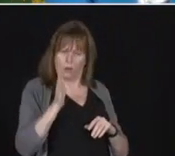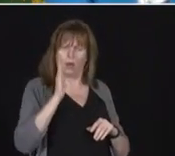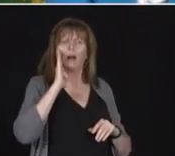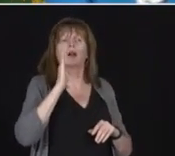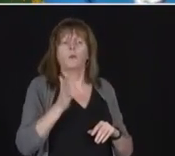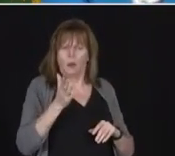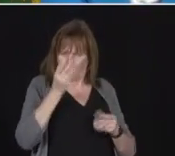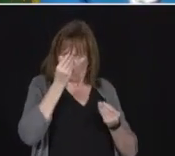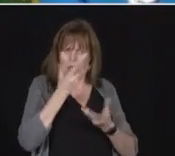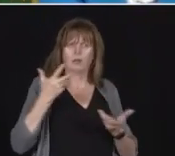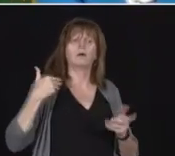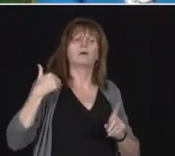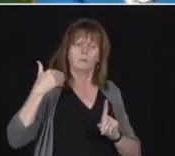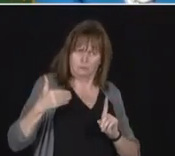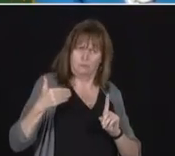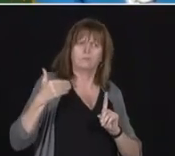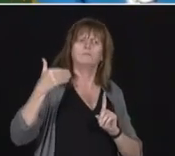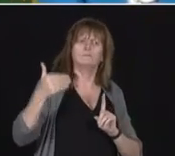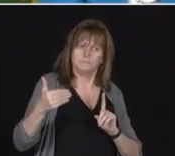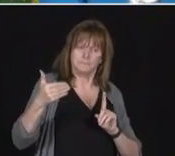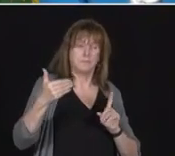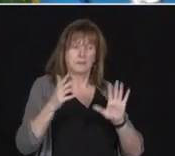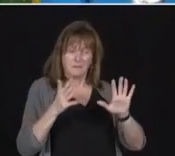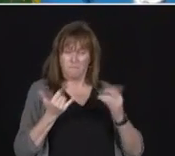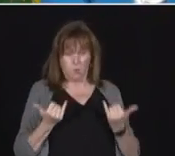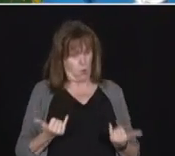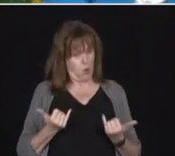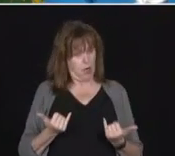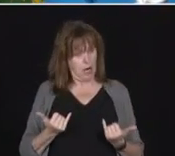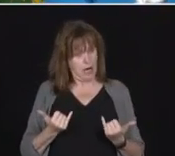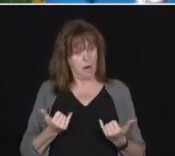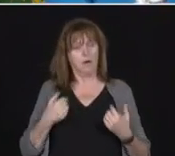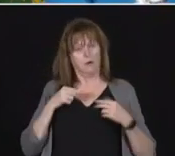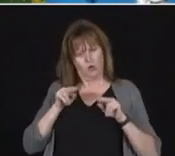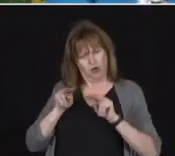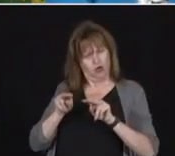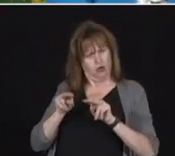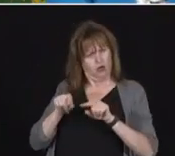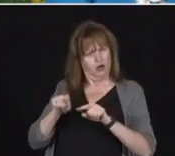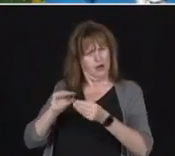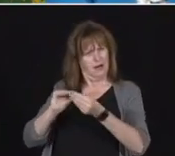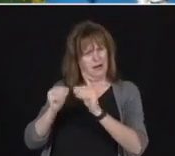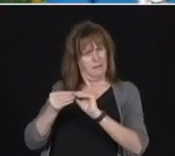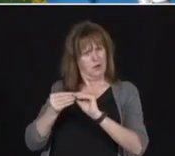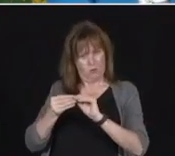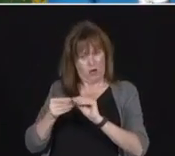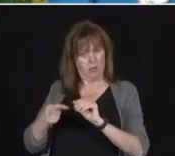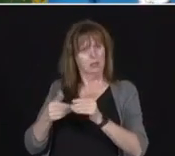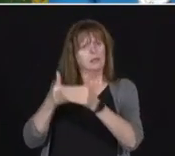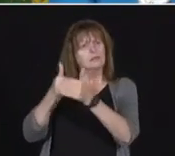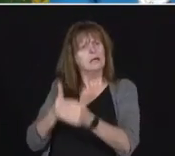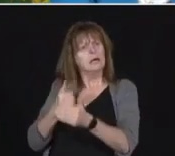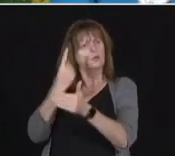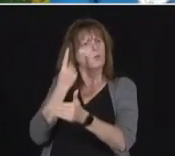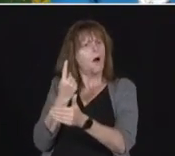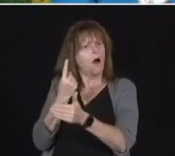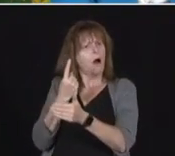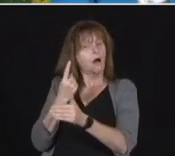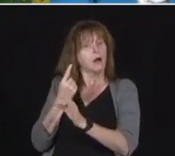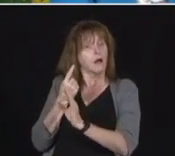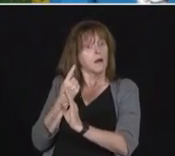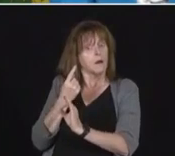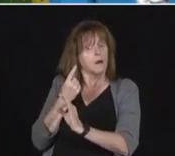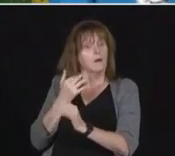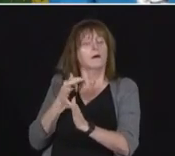Right now we are just waiting to see where the numbers are as we prepare to launch into stage two at the appropriate time. But